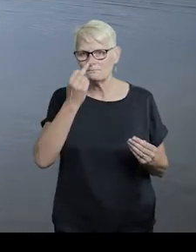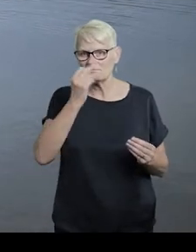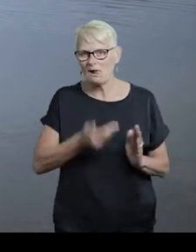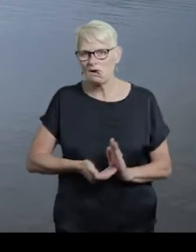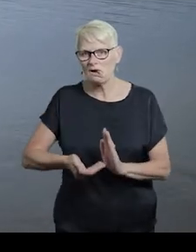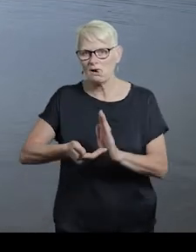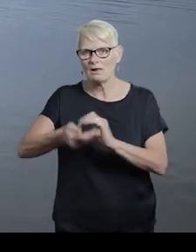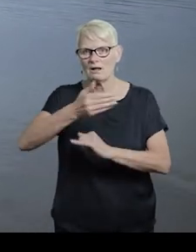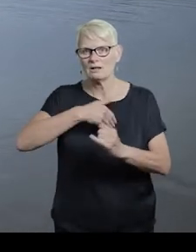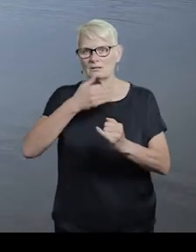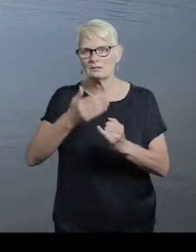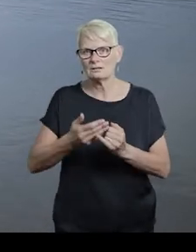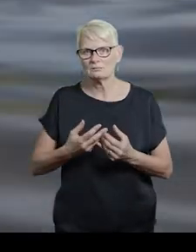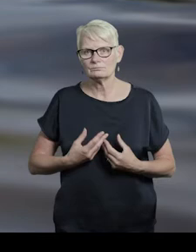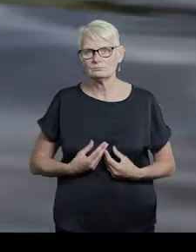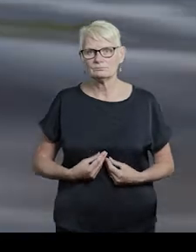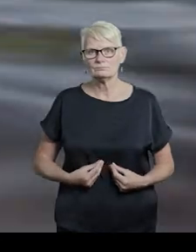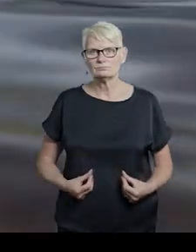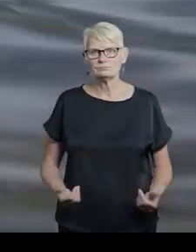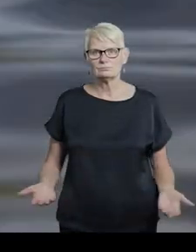Fake it till you drown.